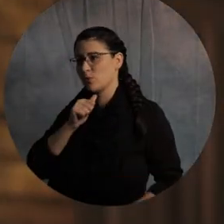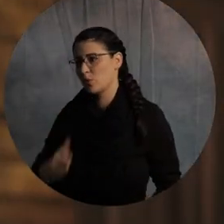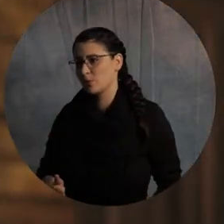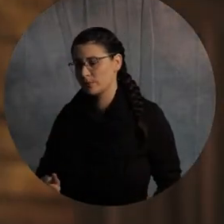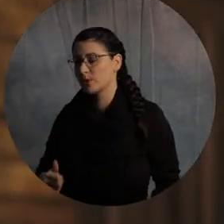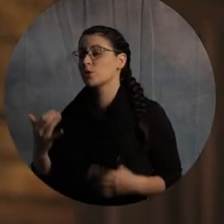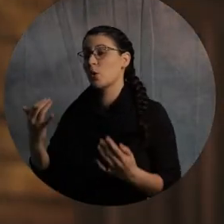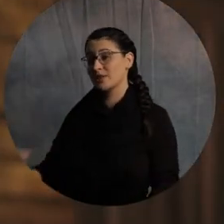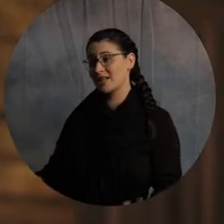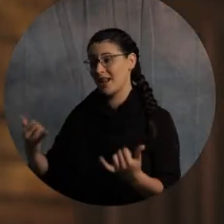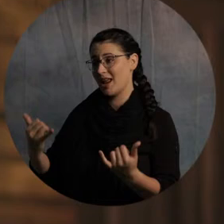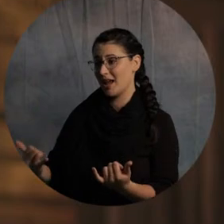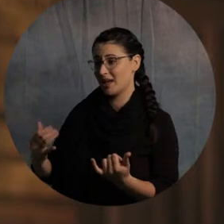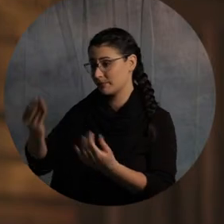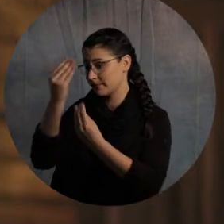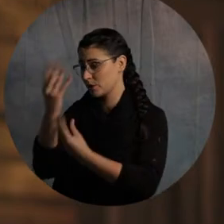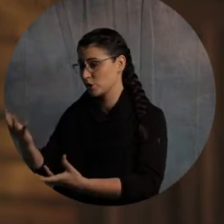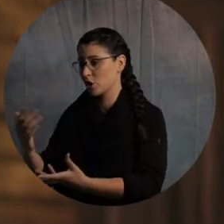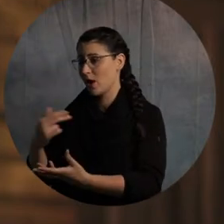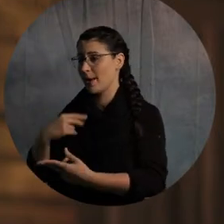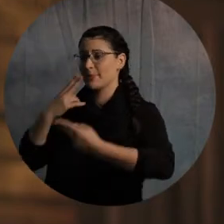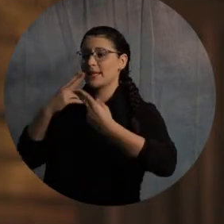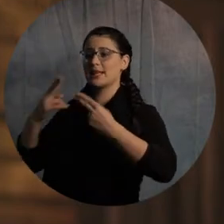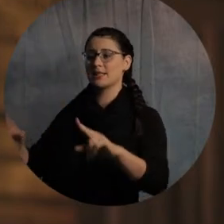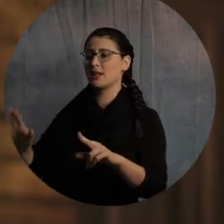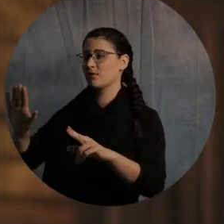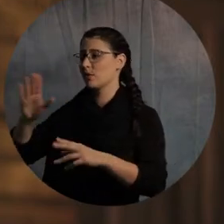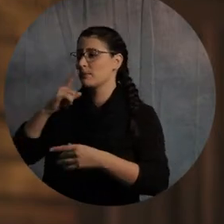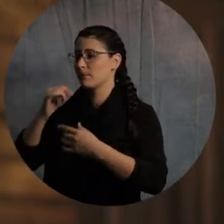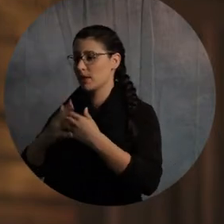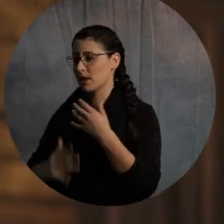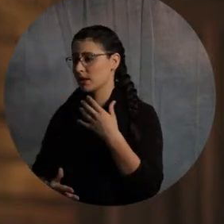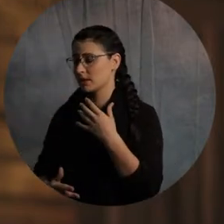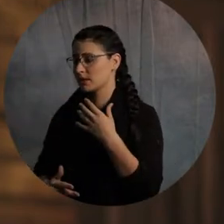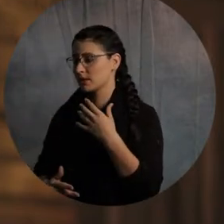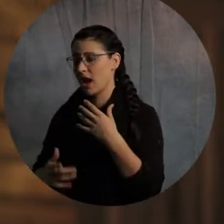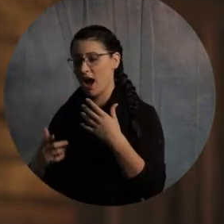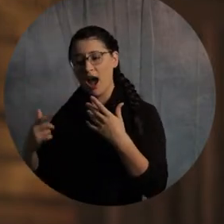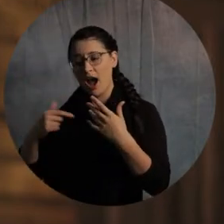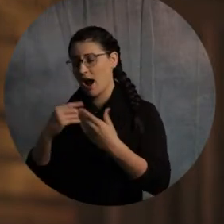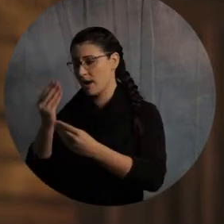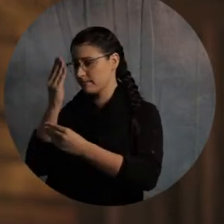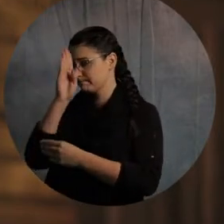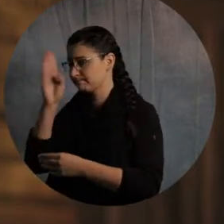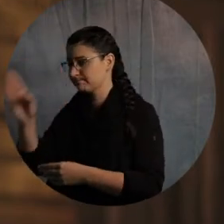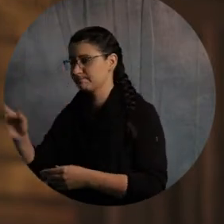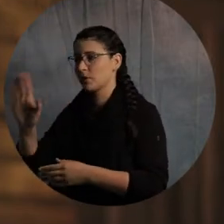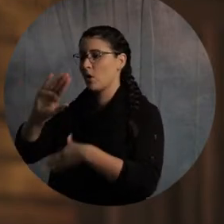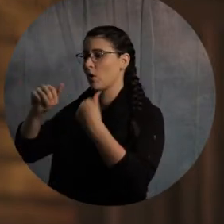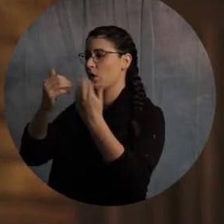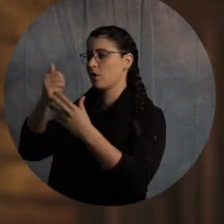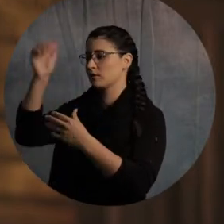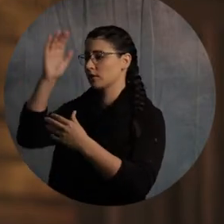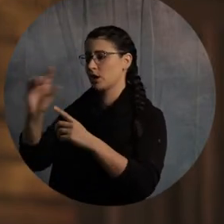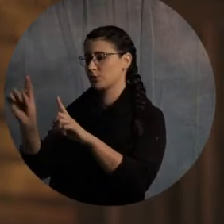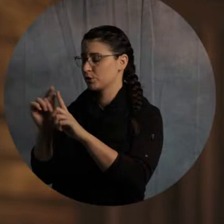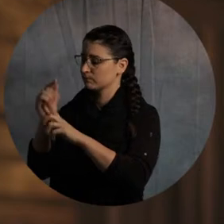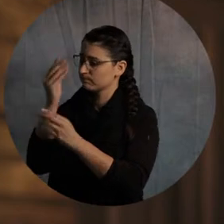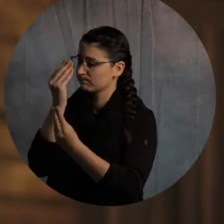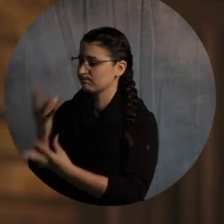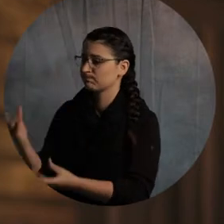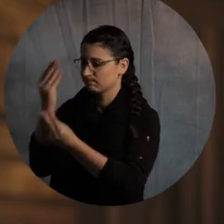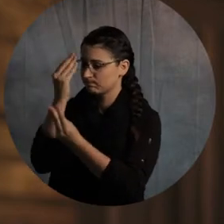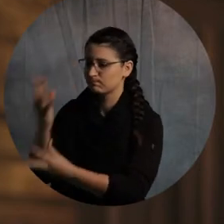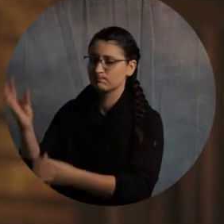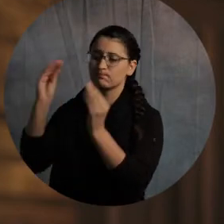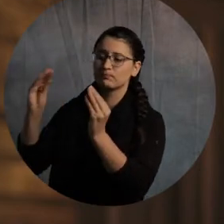this day that I'm innocent of the blood of all of you, for I did not shrink from declaring to you the whole counsel of God. Pay careful attention to yourselves